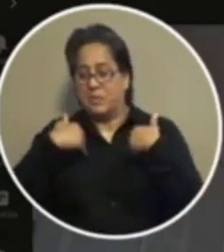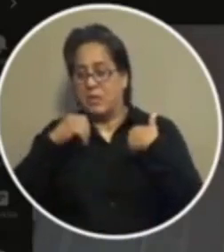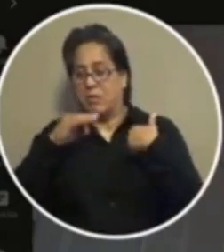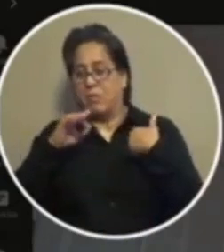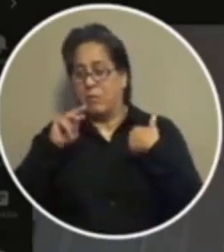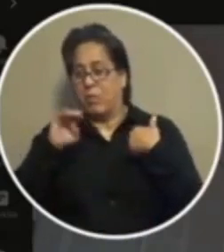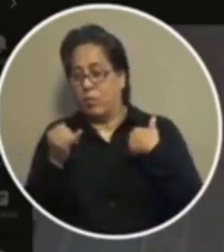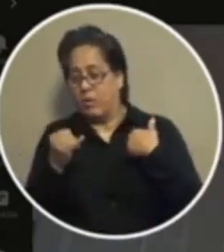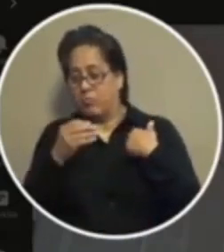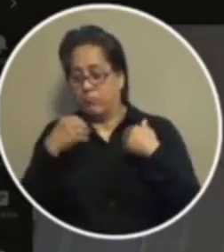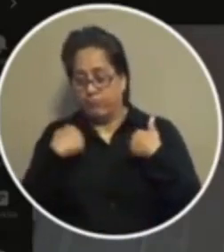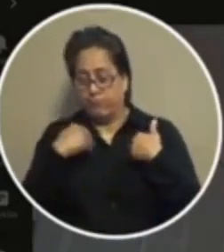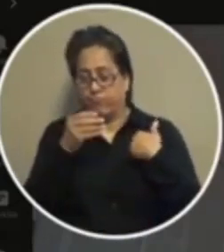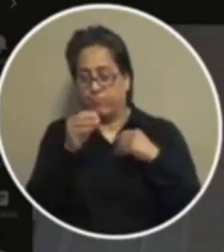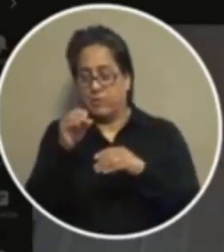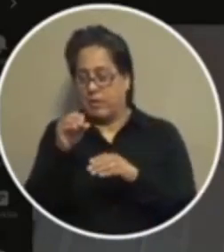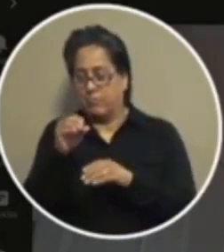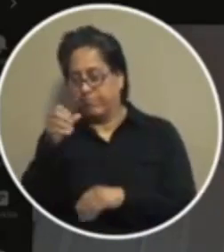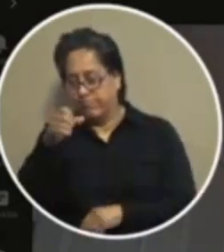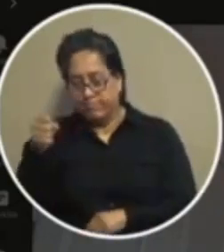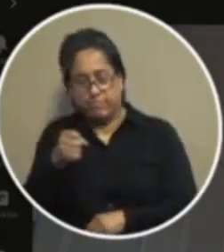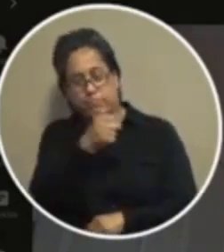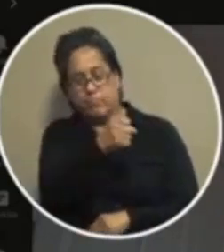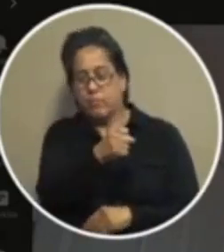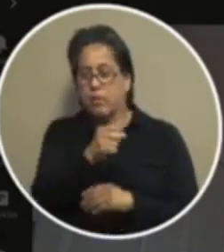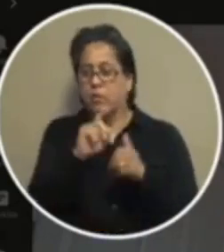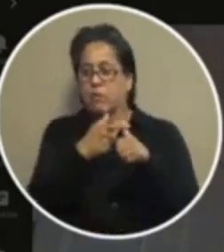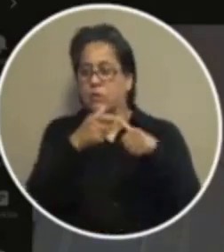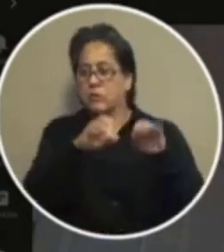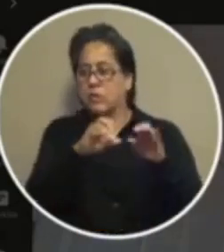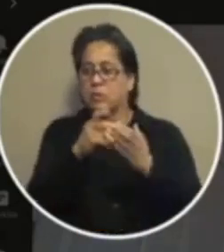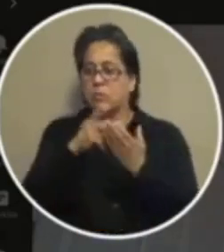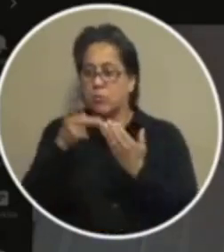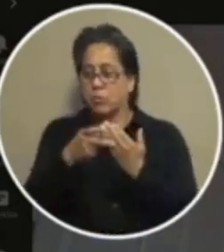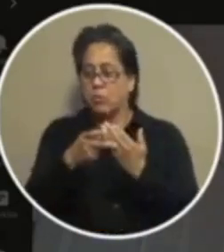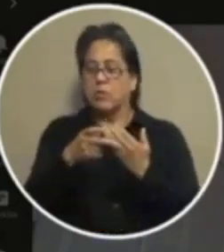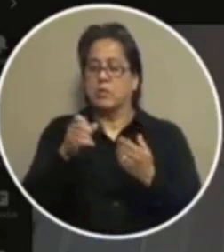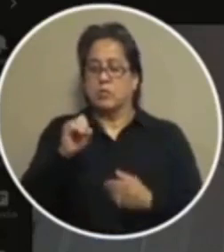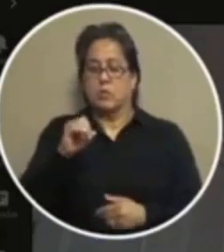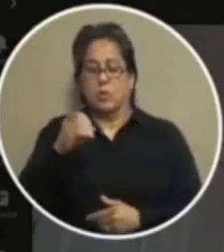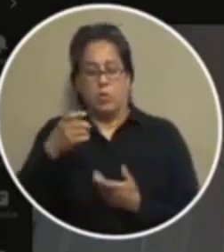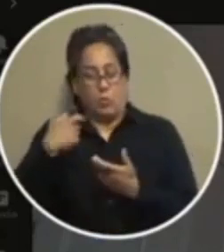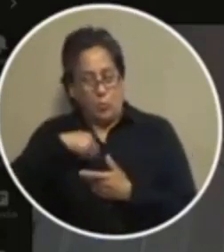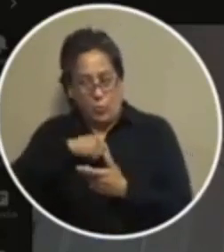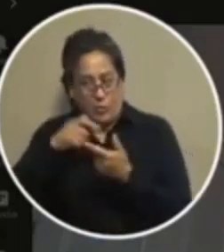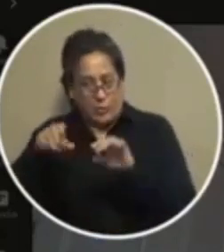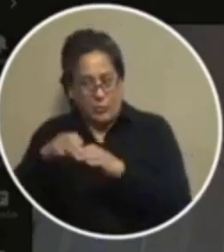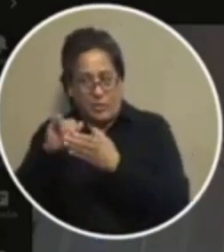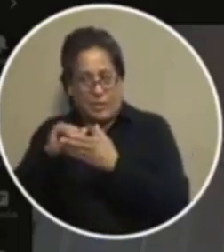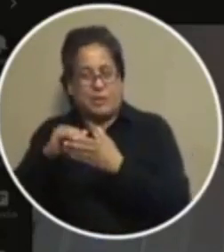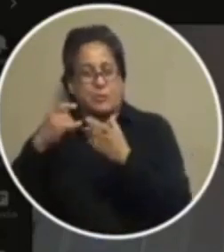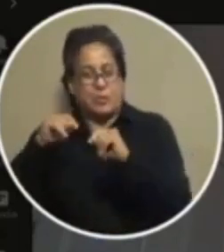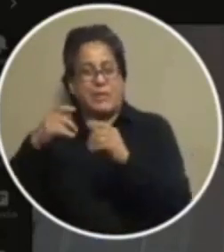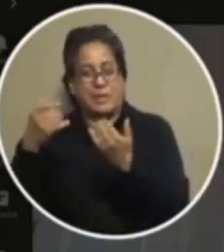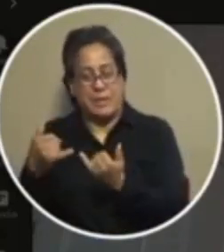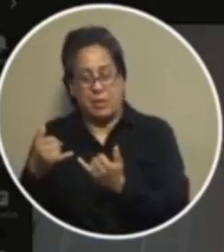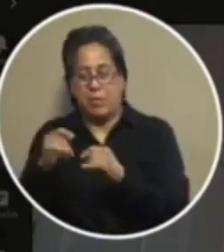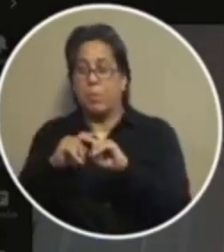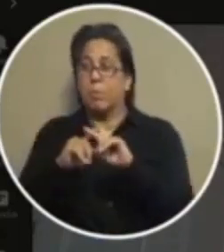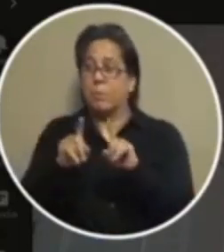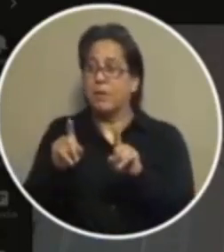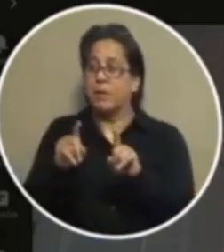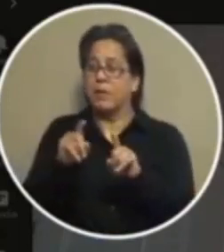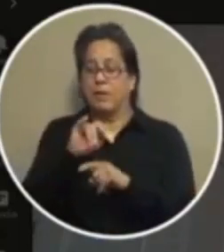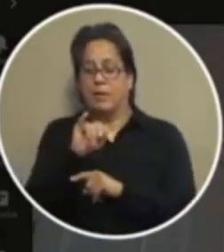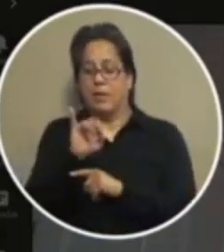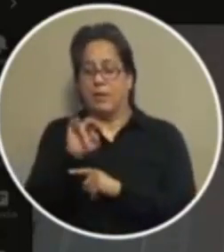so that we can get them into the first chance program so there's a discussion here that we haven't had but the but for me the infrastructure